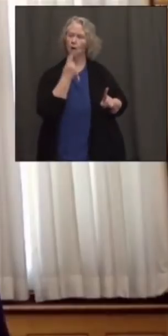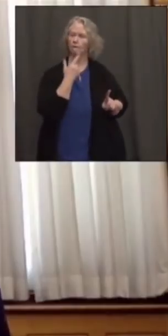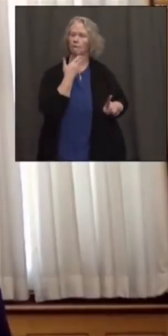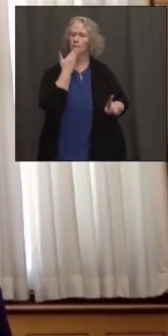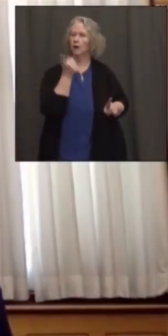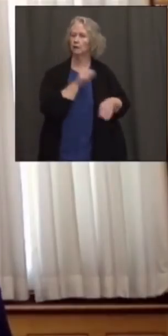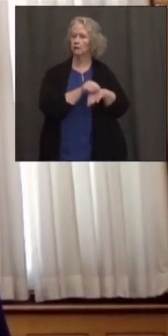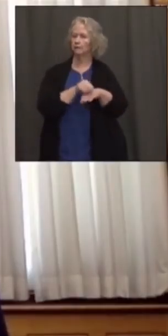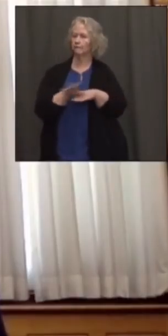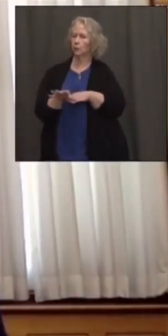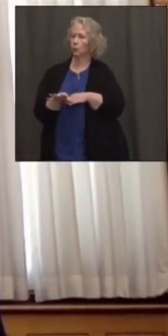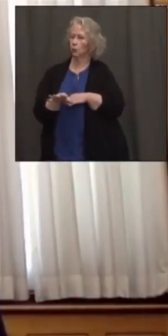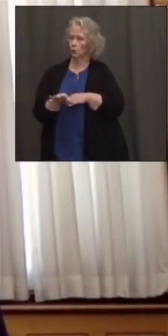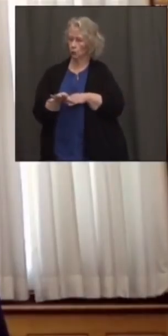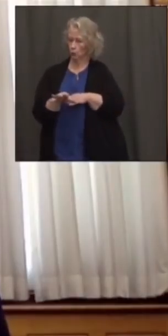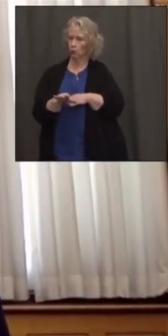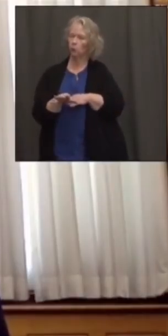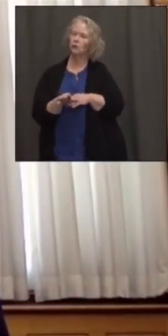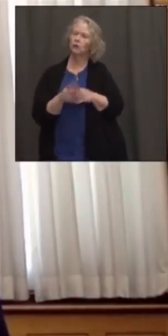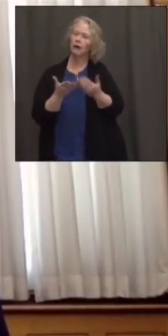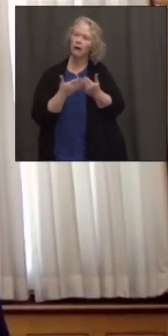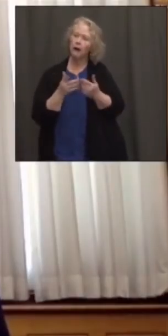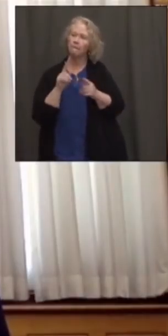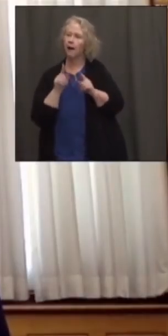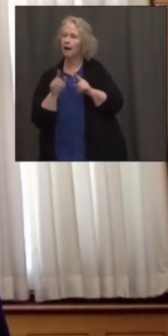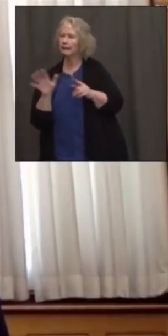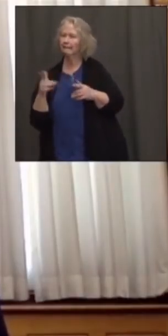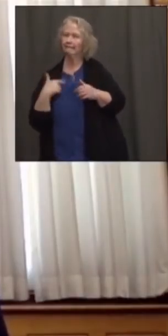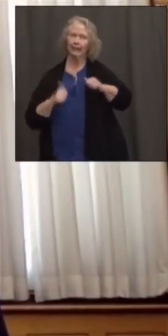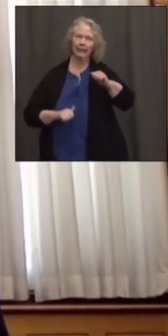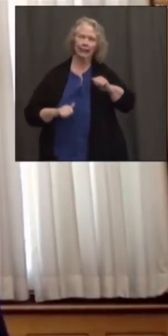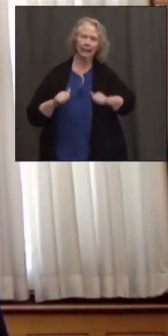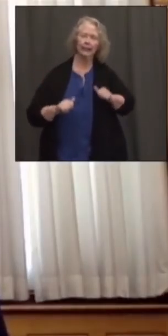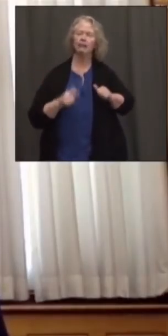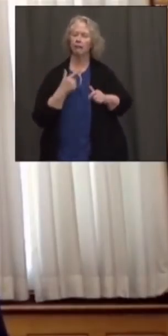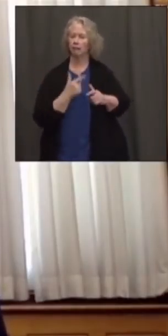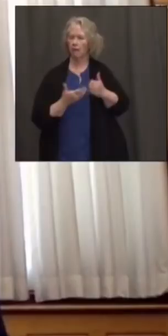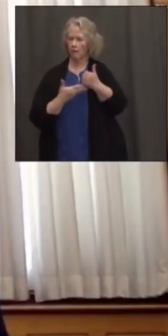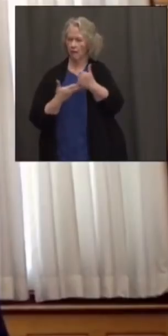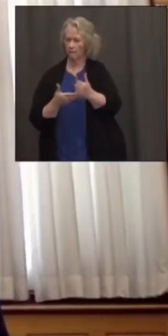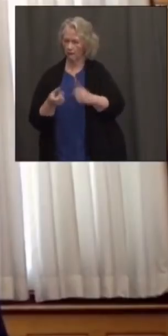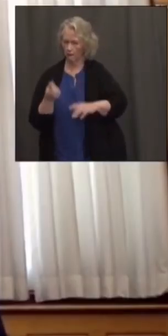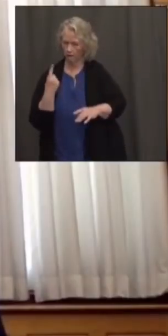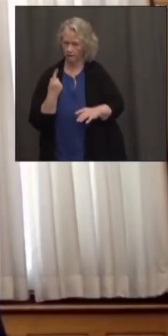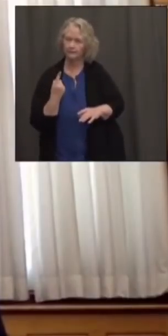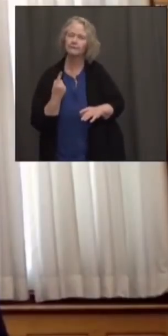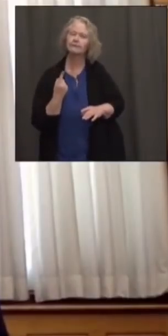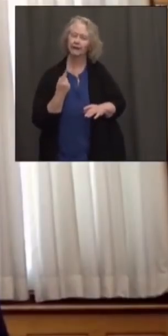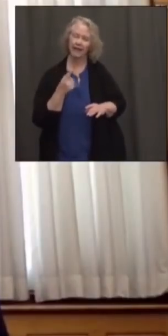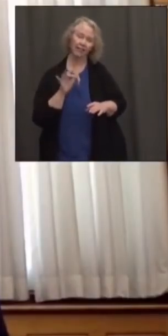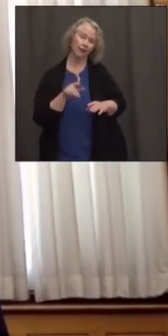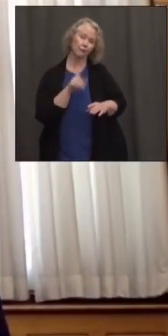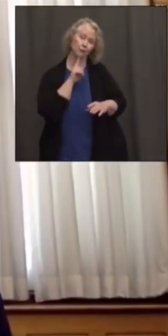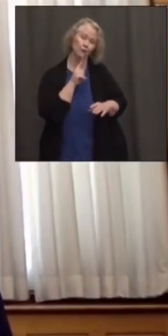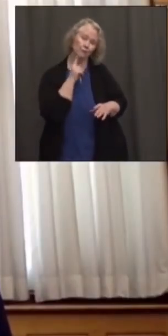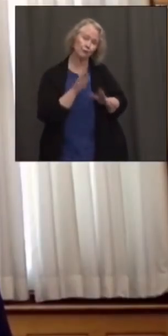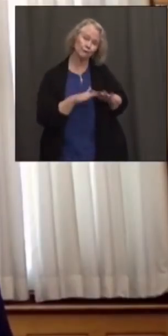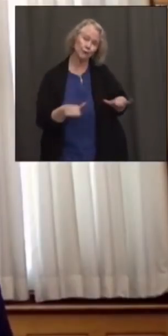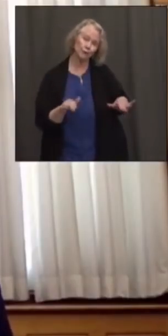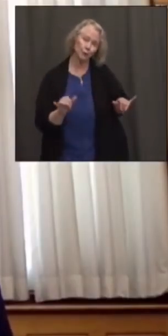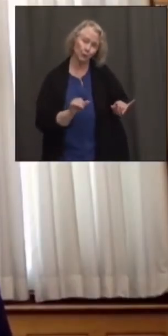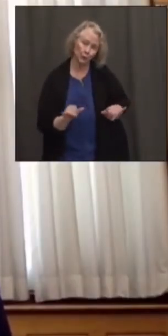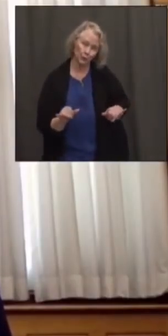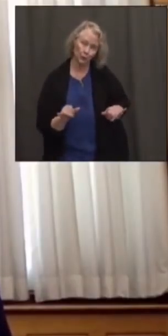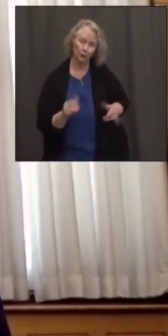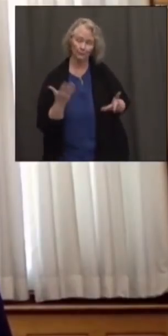in terms of answering their questions and addressing any remaining concerns they might have. That's certainly true as well for children and their parents,